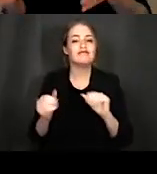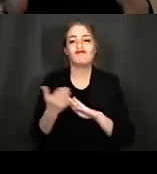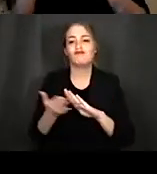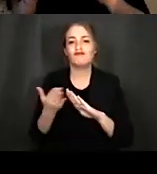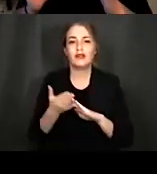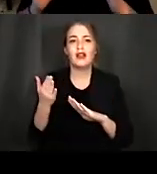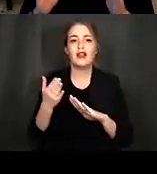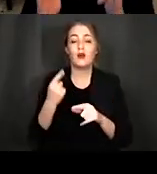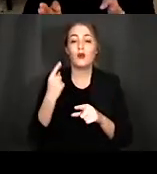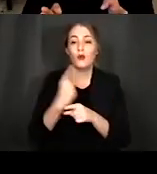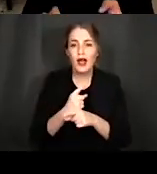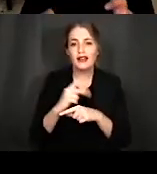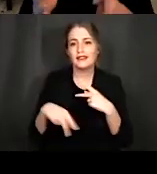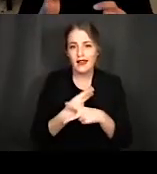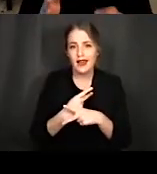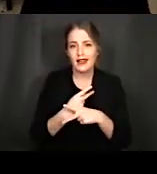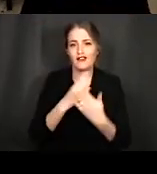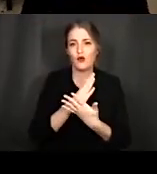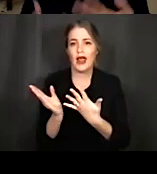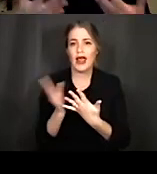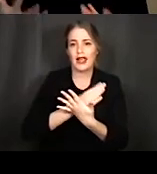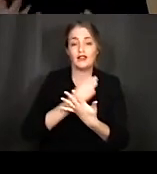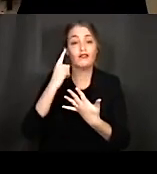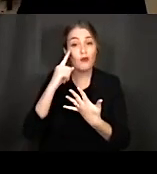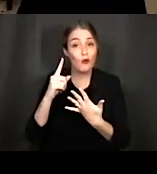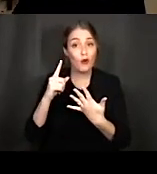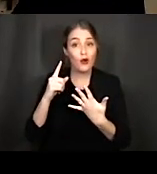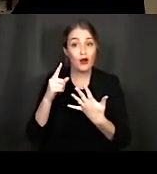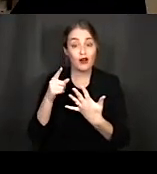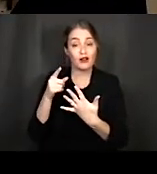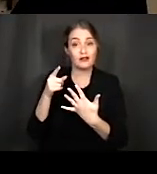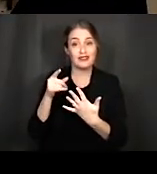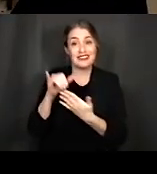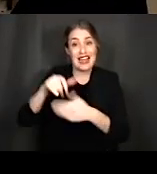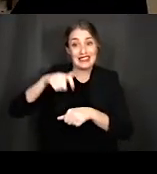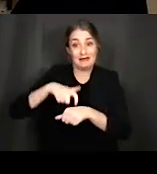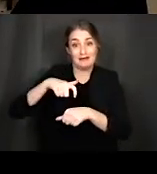the right kind of range for the organism at that point in time.